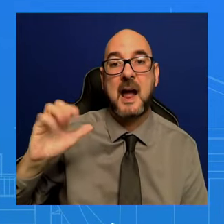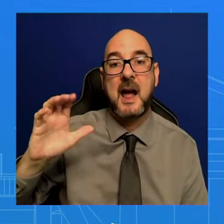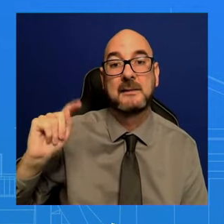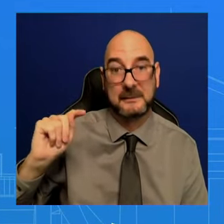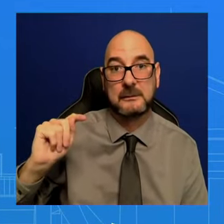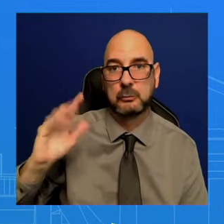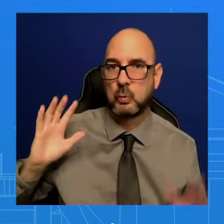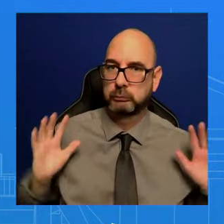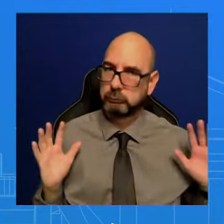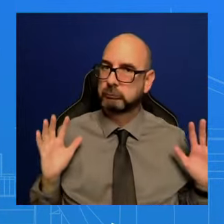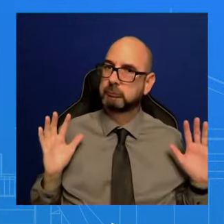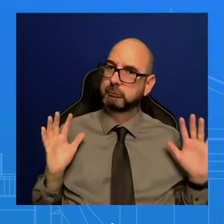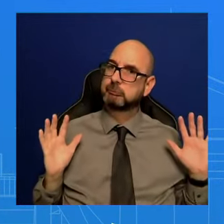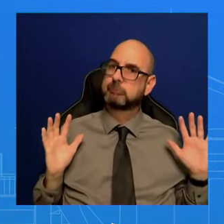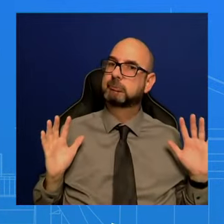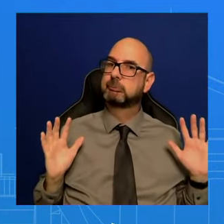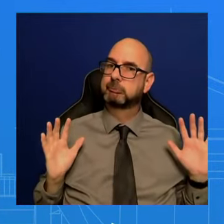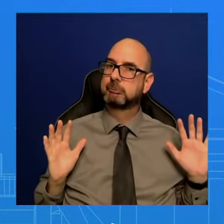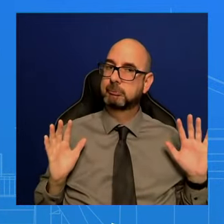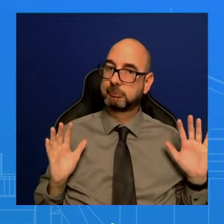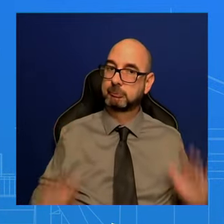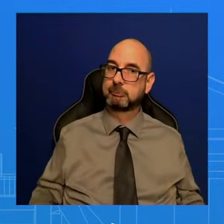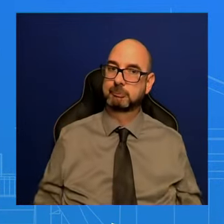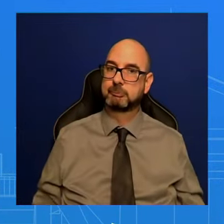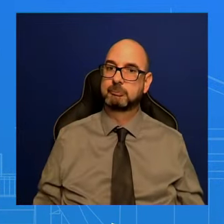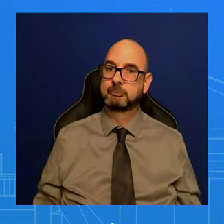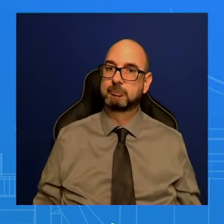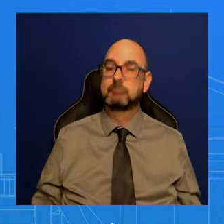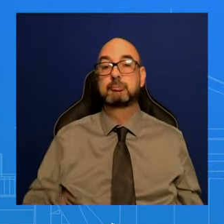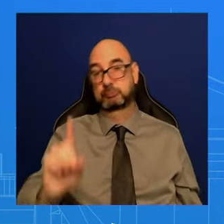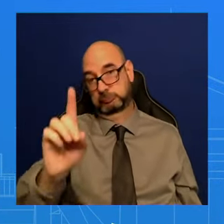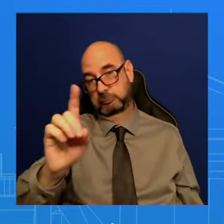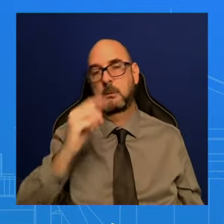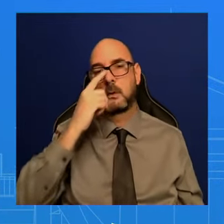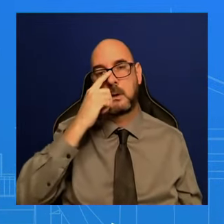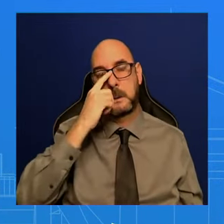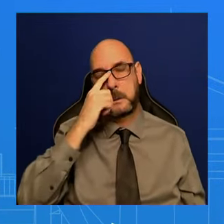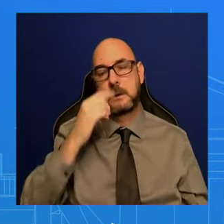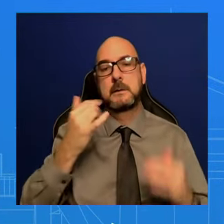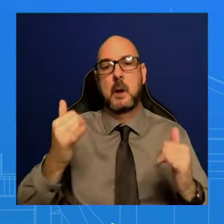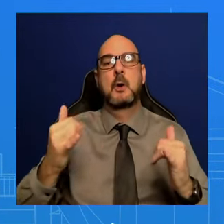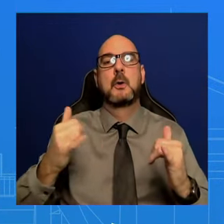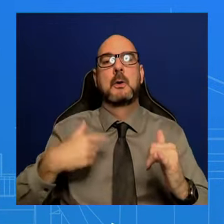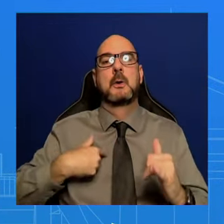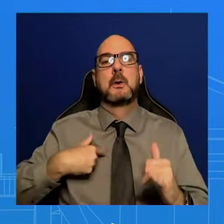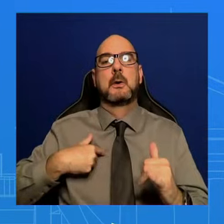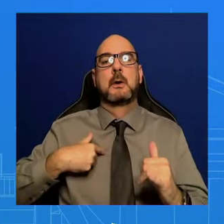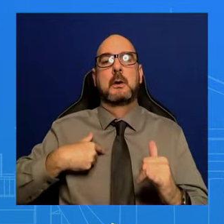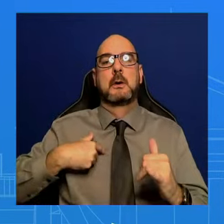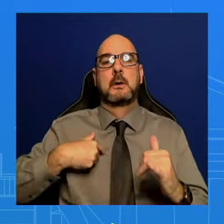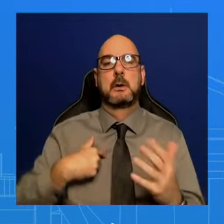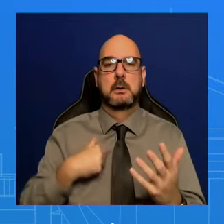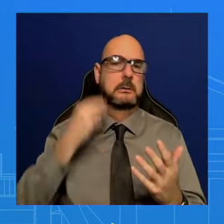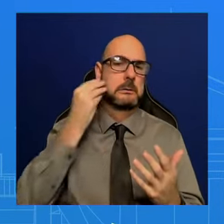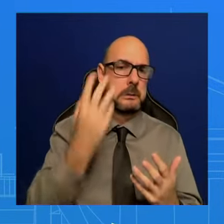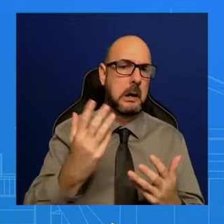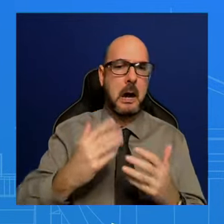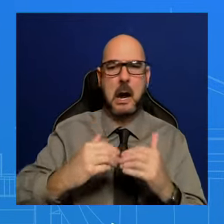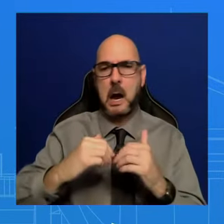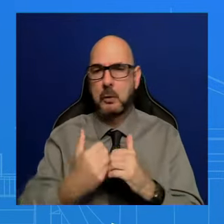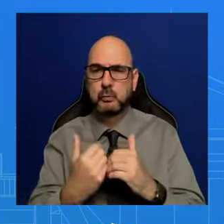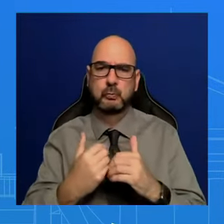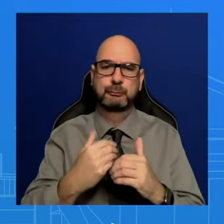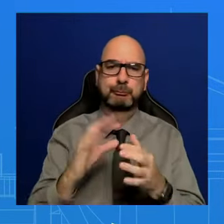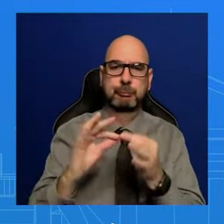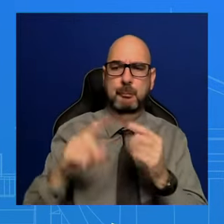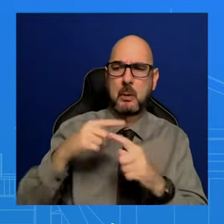I talked about how the President's going to mention the National Security Supplemental and how important it is, certainly